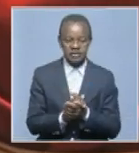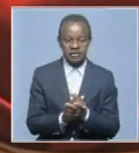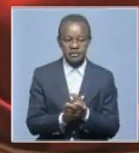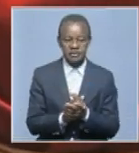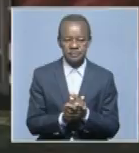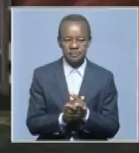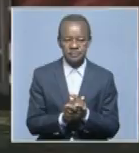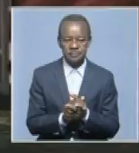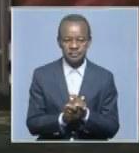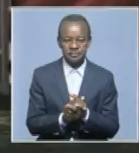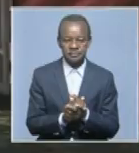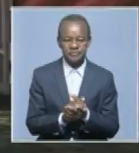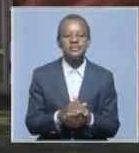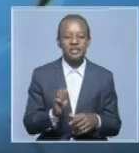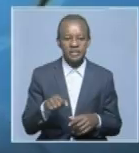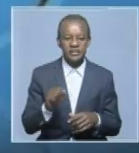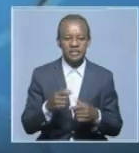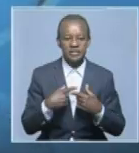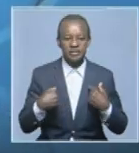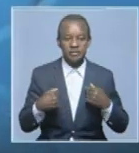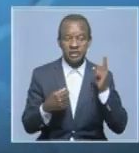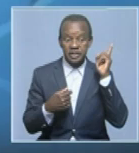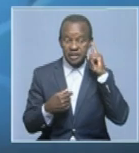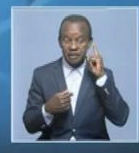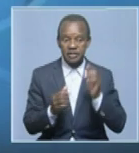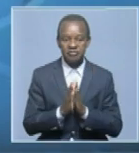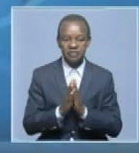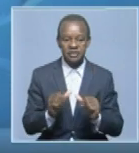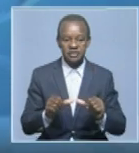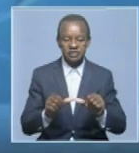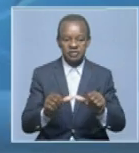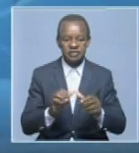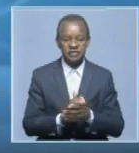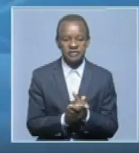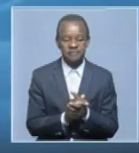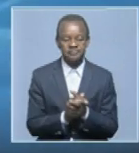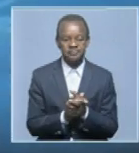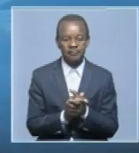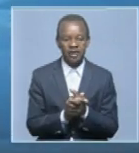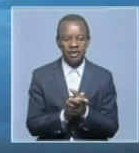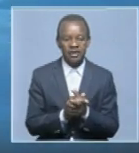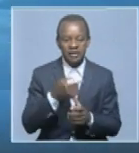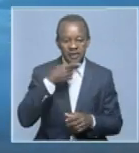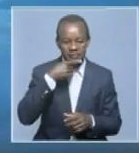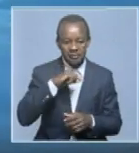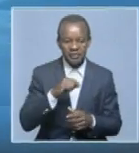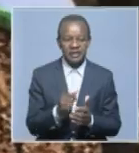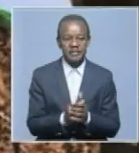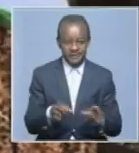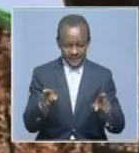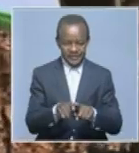Ms. Namases, I can hear you. Oh, you can hear me. Yes, we can. So that the men can be provided with the opportunity